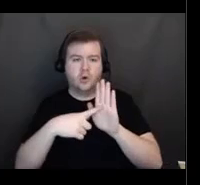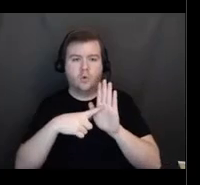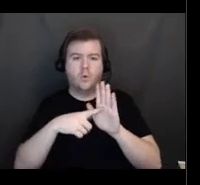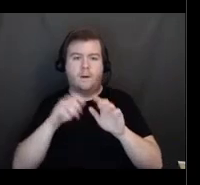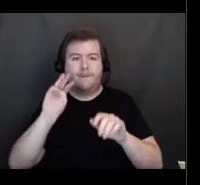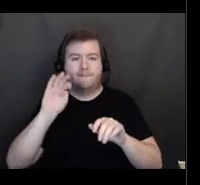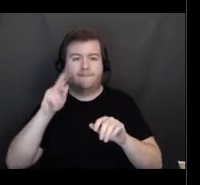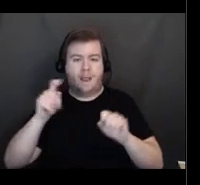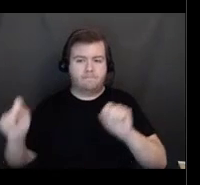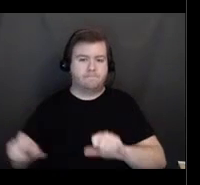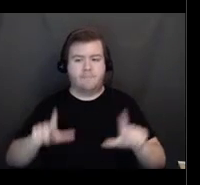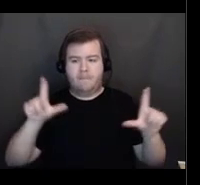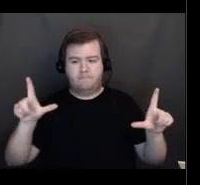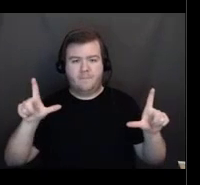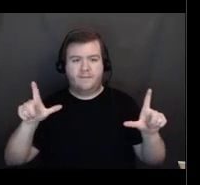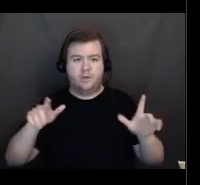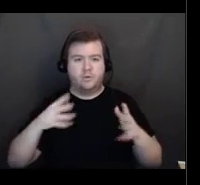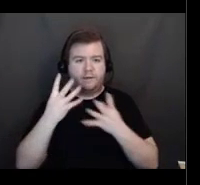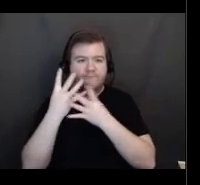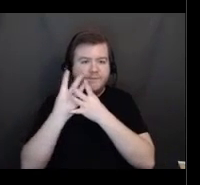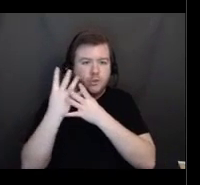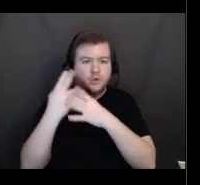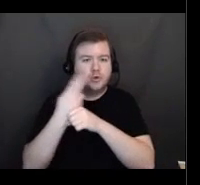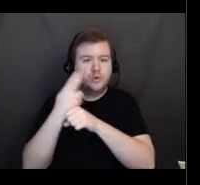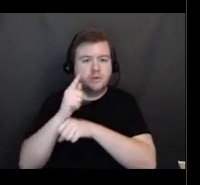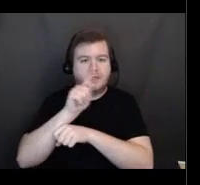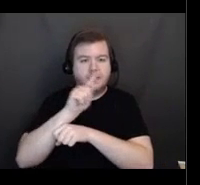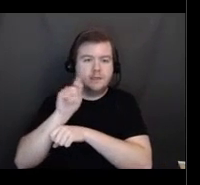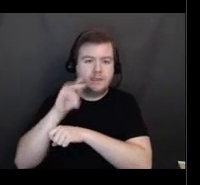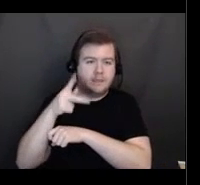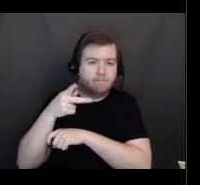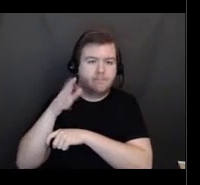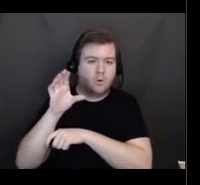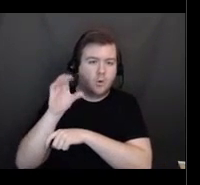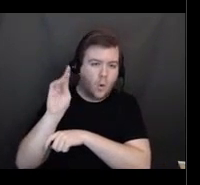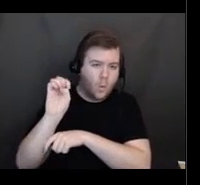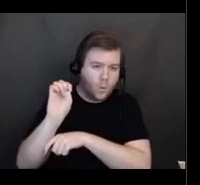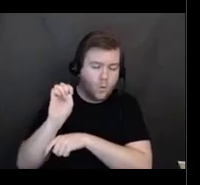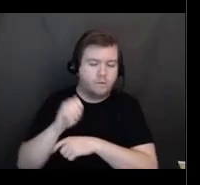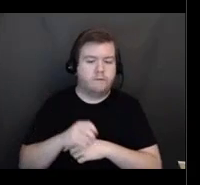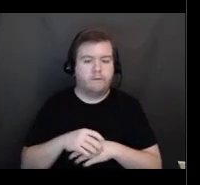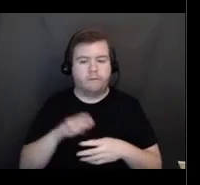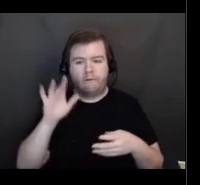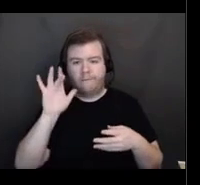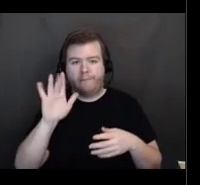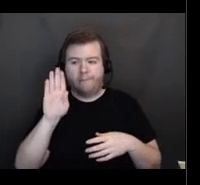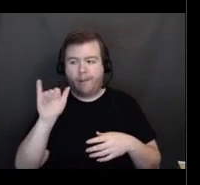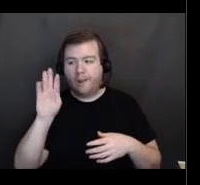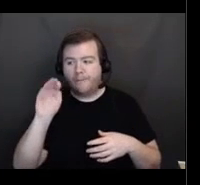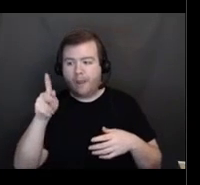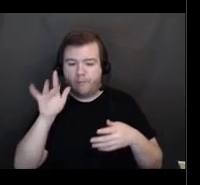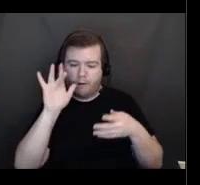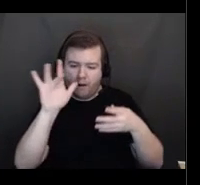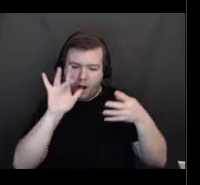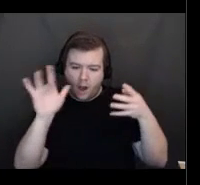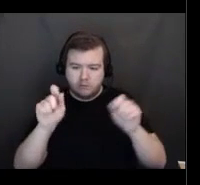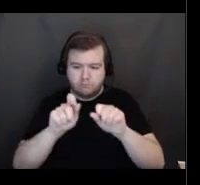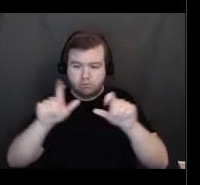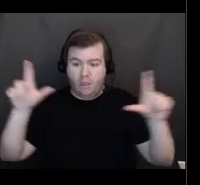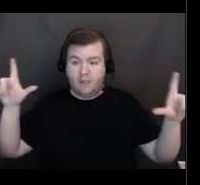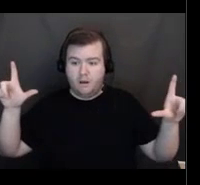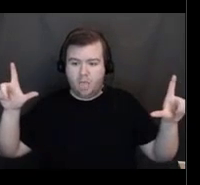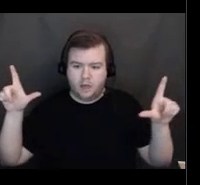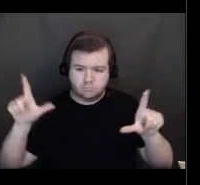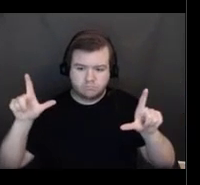search results by zip code and view locations on map. Click get directions and button in the search to